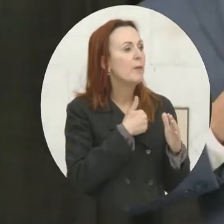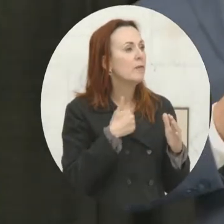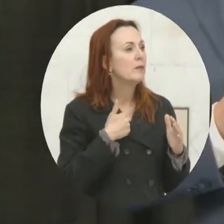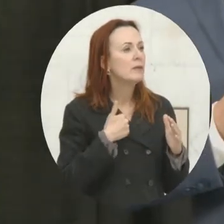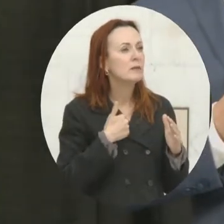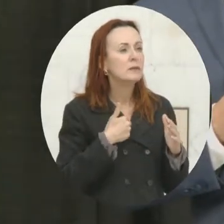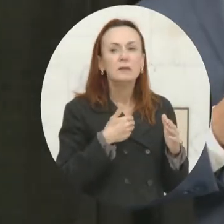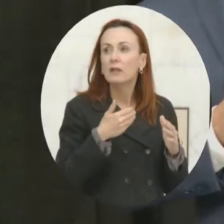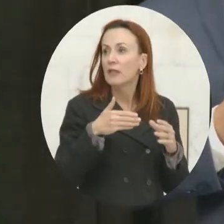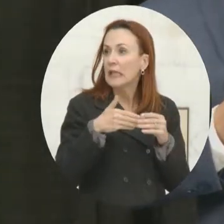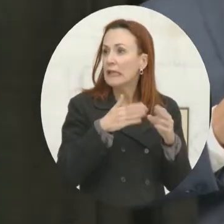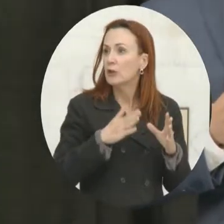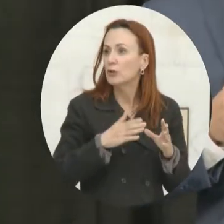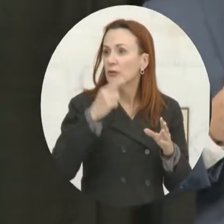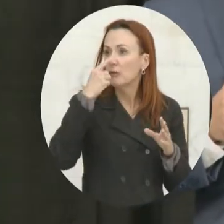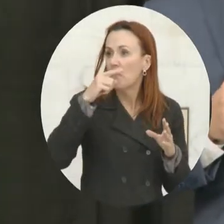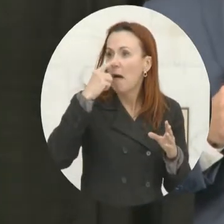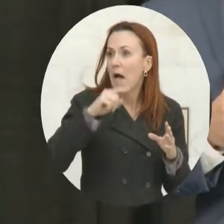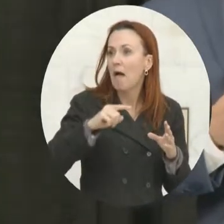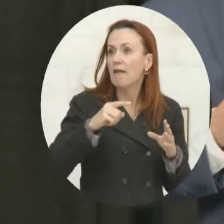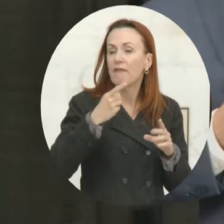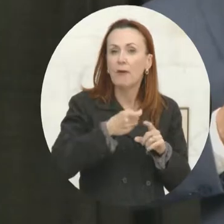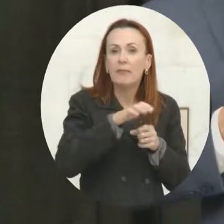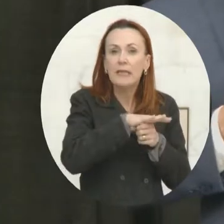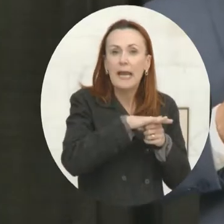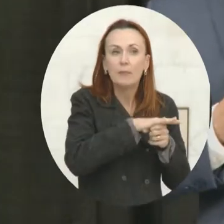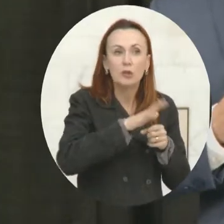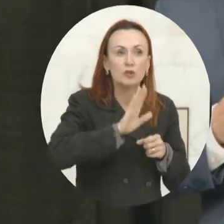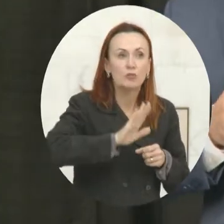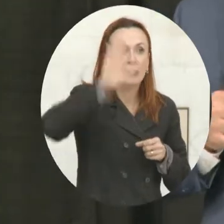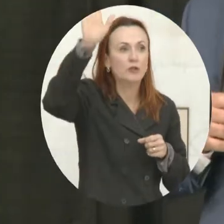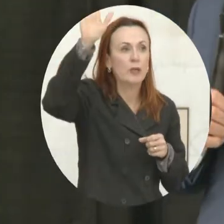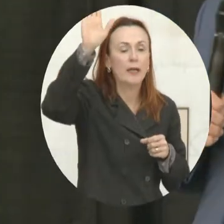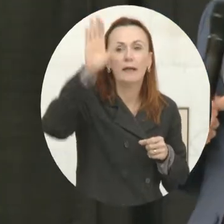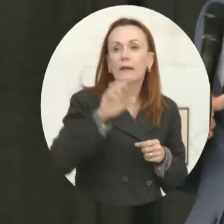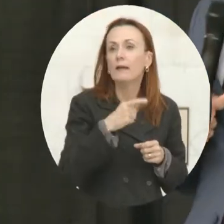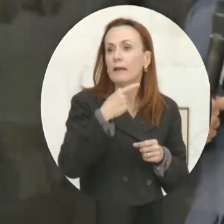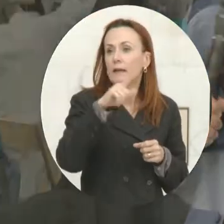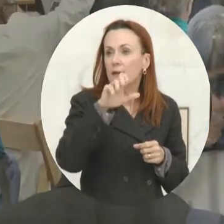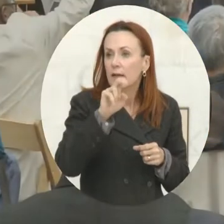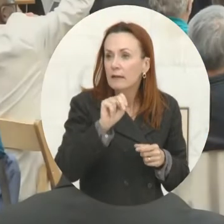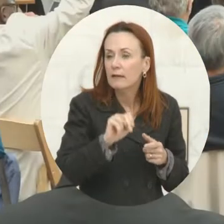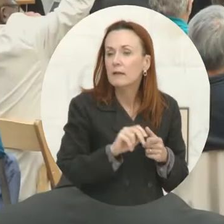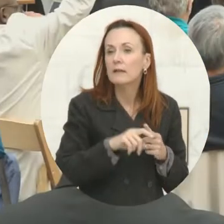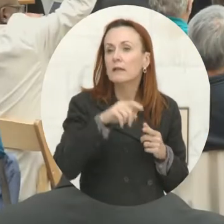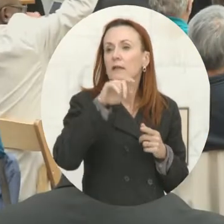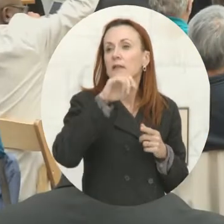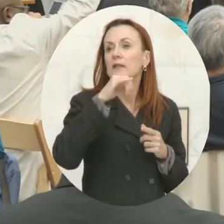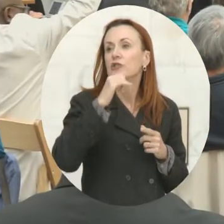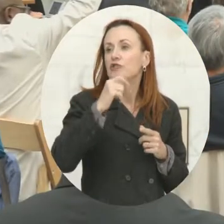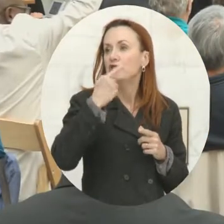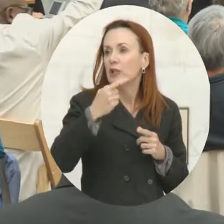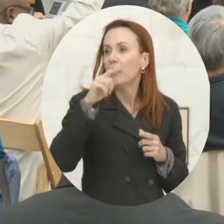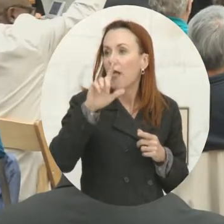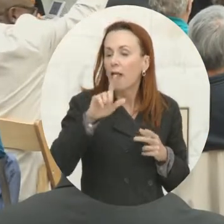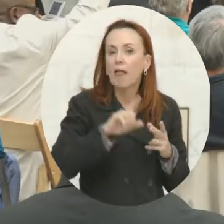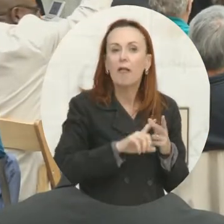our community leads from our neighborhoods that we work here in the city, raise your hand so we can acknowledge your work? Glenn, GL, Mark, Joni.